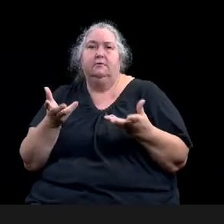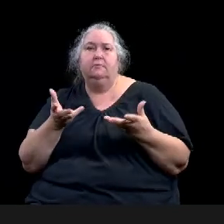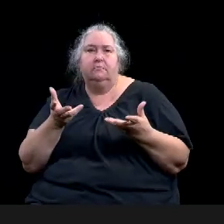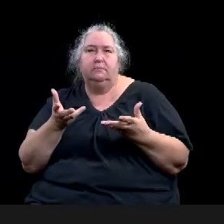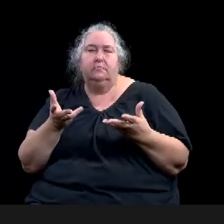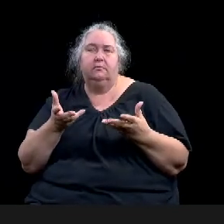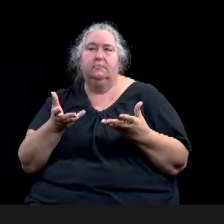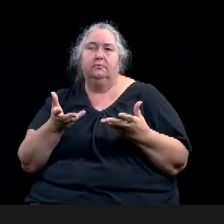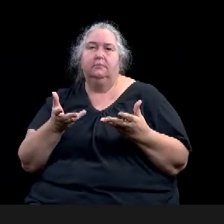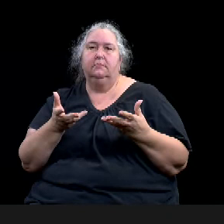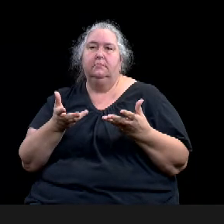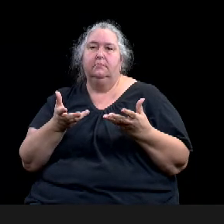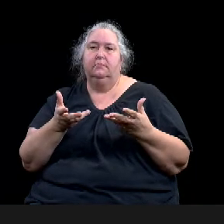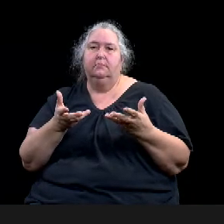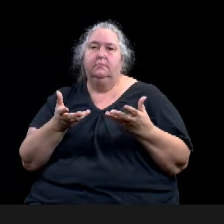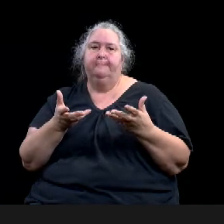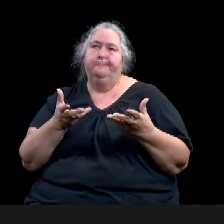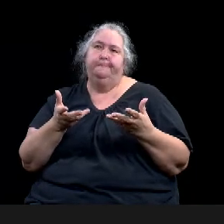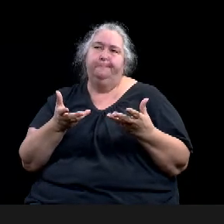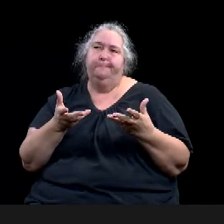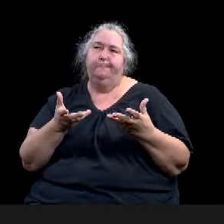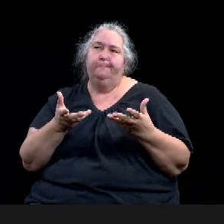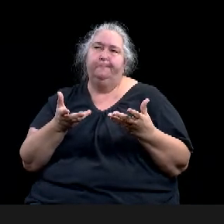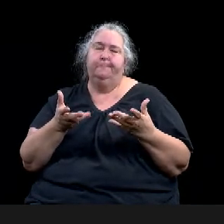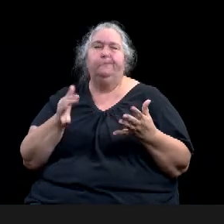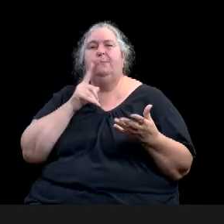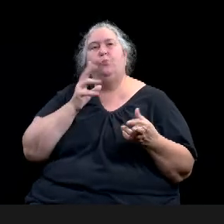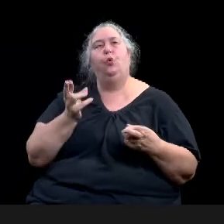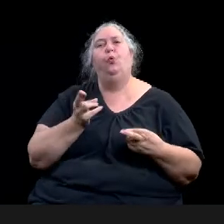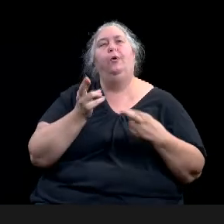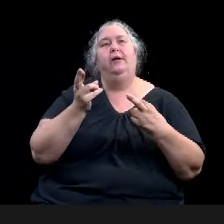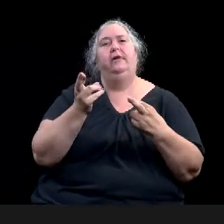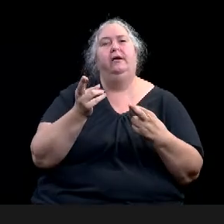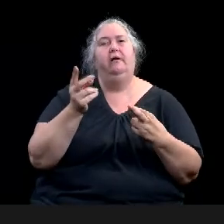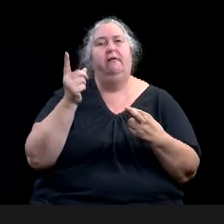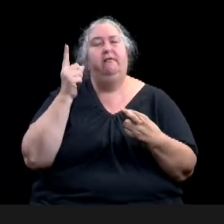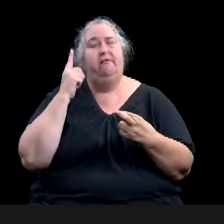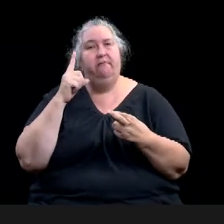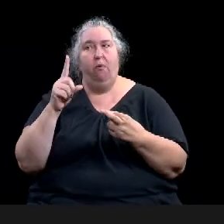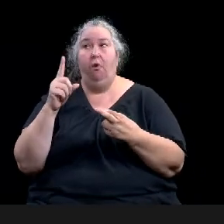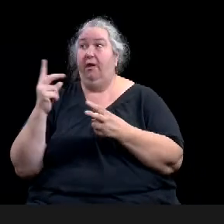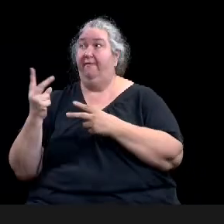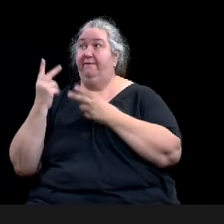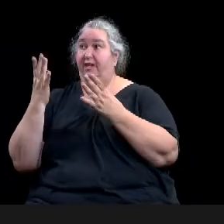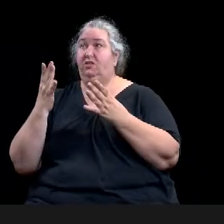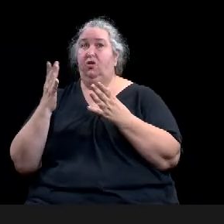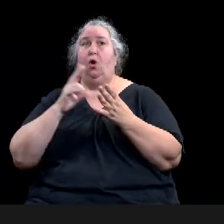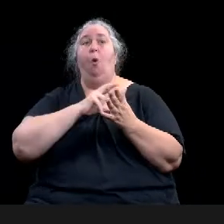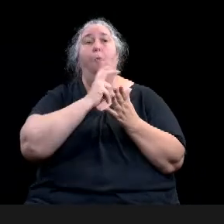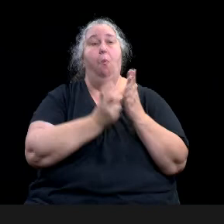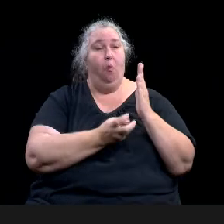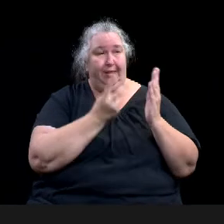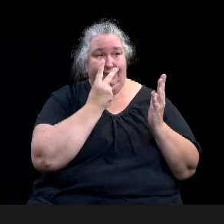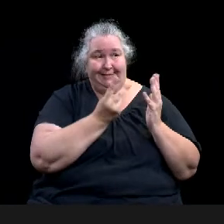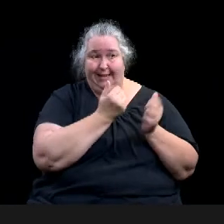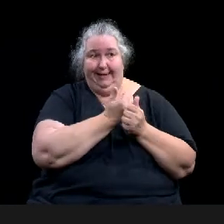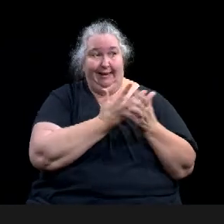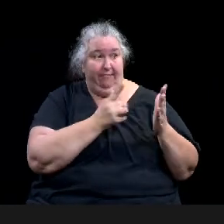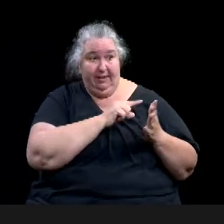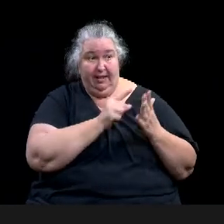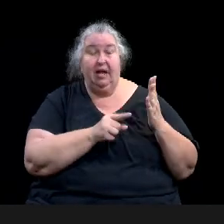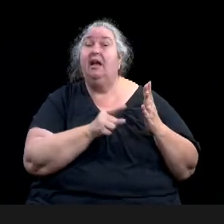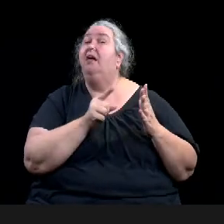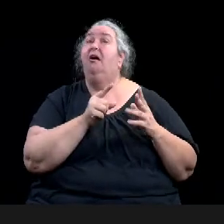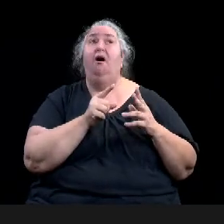accurate, candidate, very candid, direct in terms of history. We all know that we need to, to work on that.